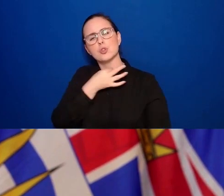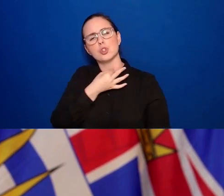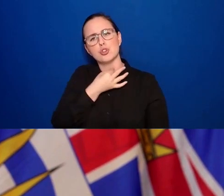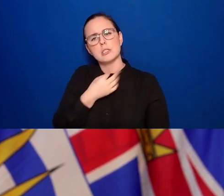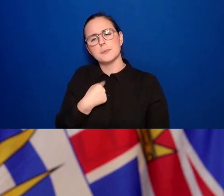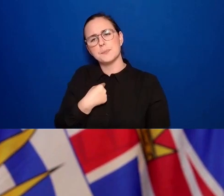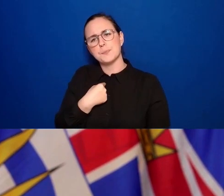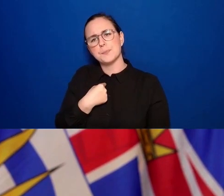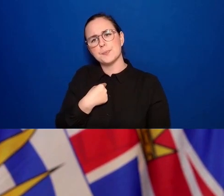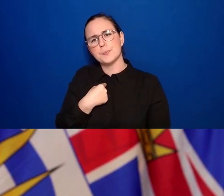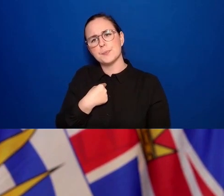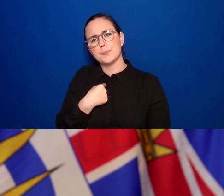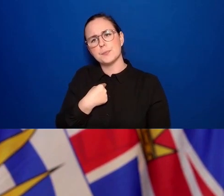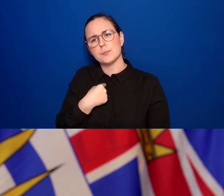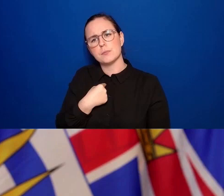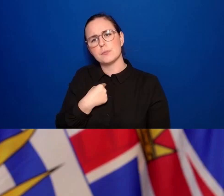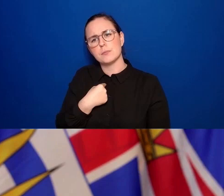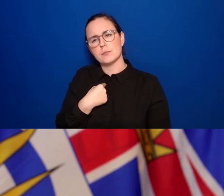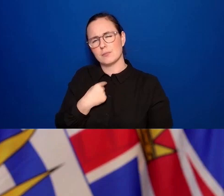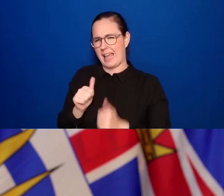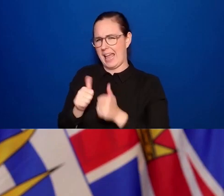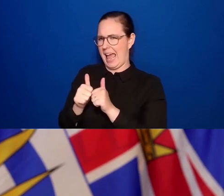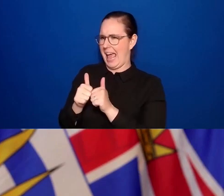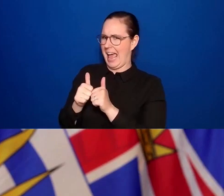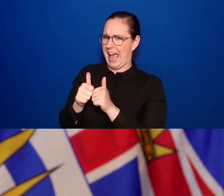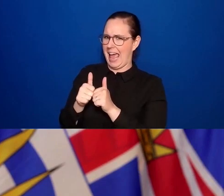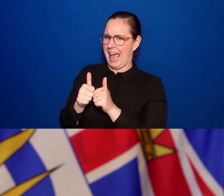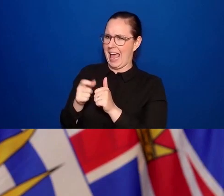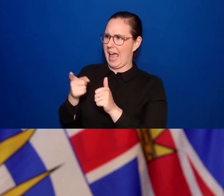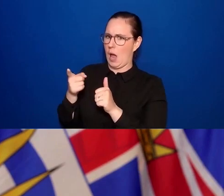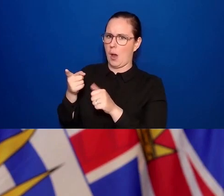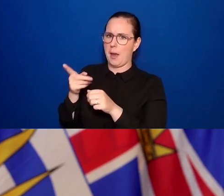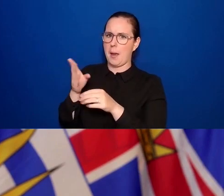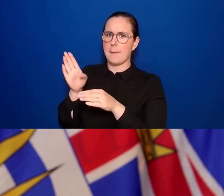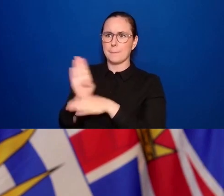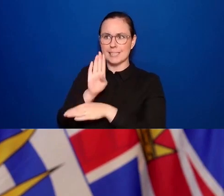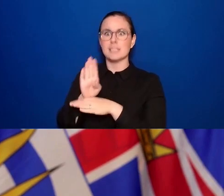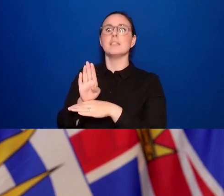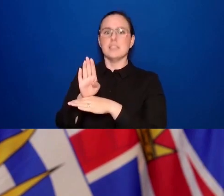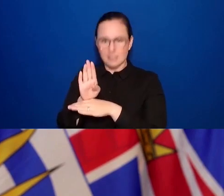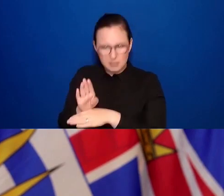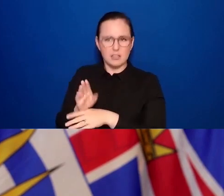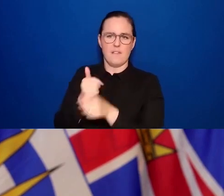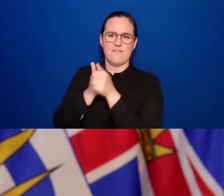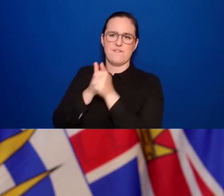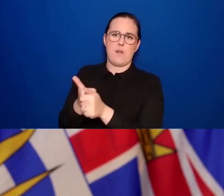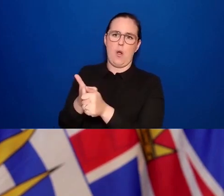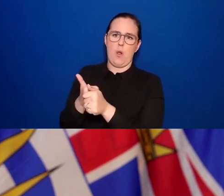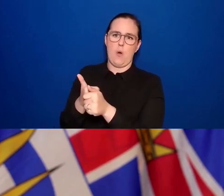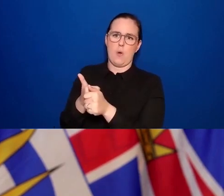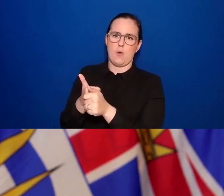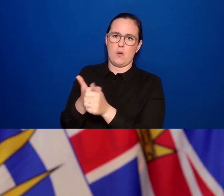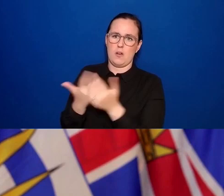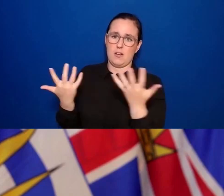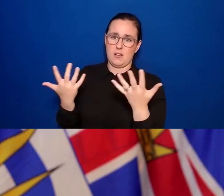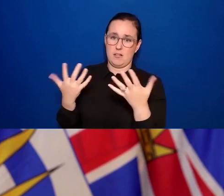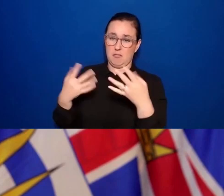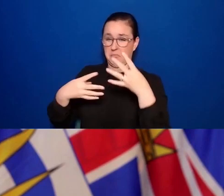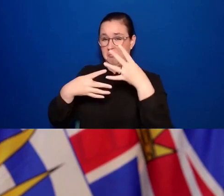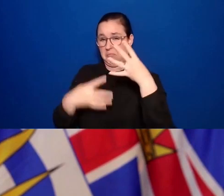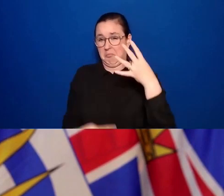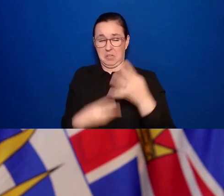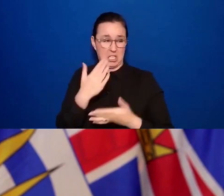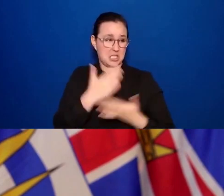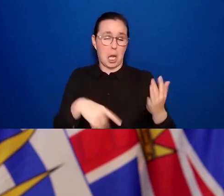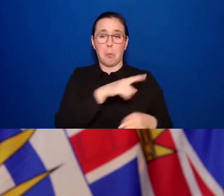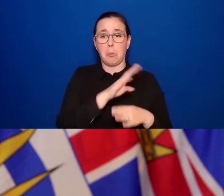down on making sure that people are following this, that businesses are, that people are, you know, there's been this long list of businesses that are saying that they're never going to follow this.